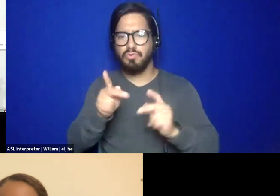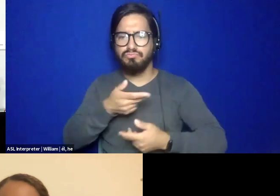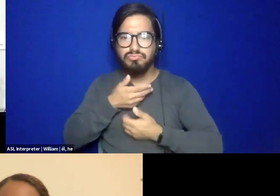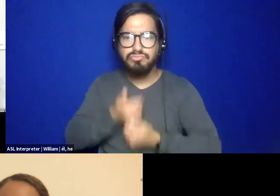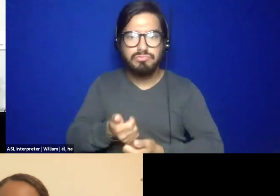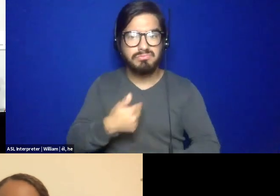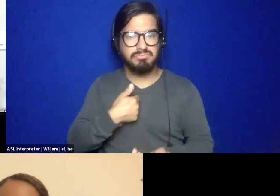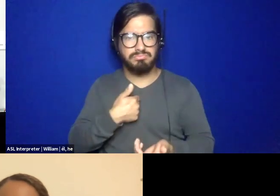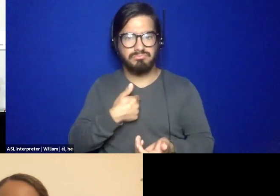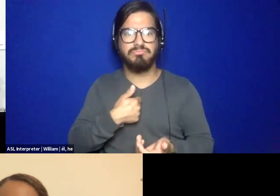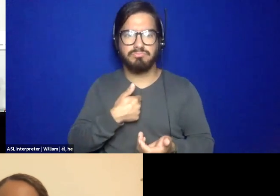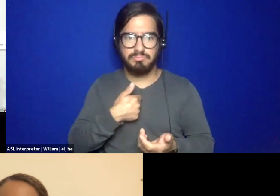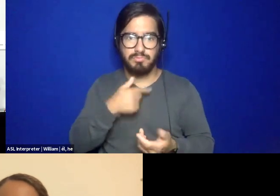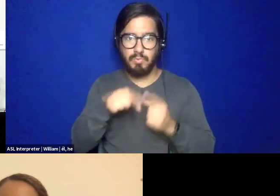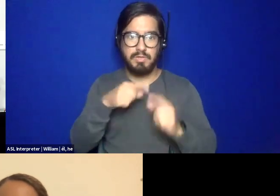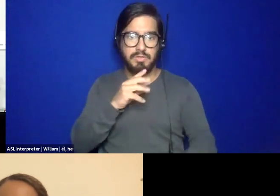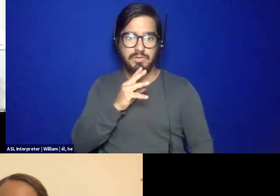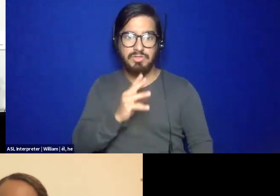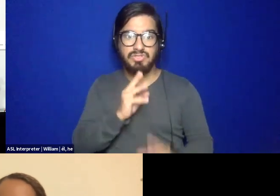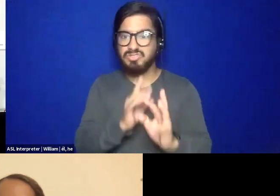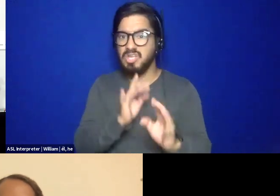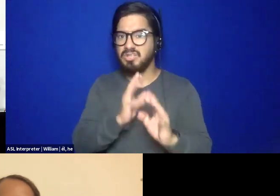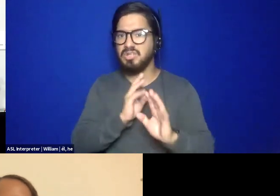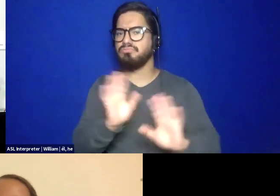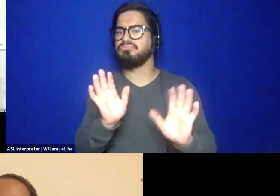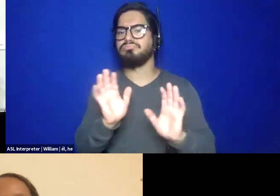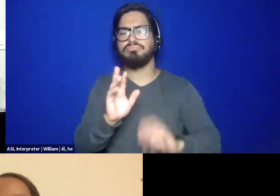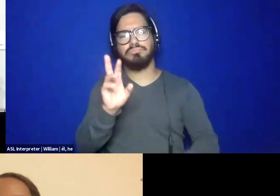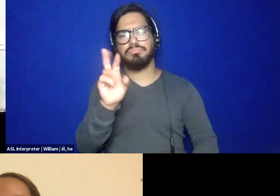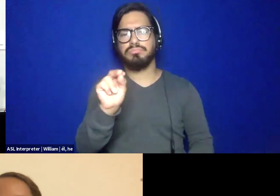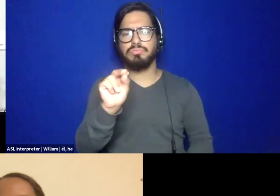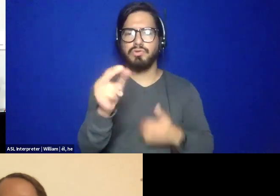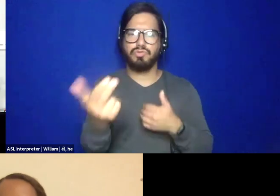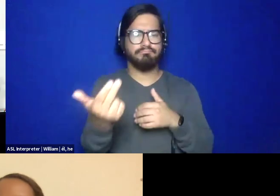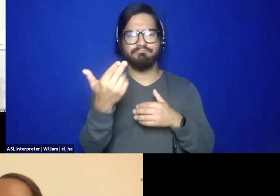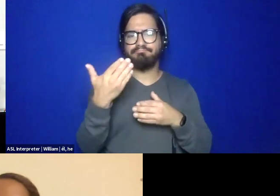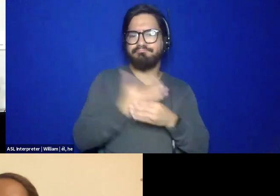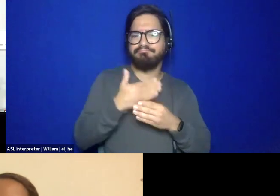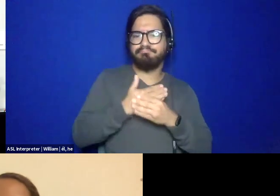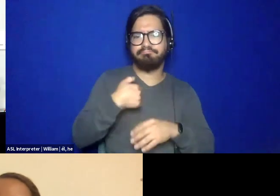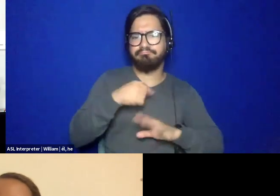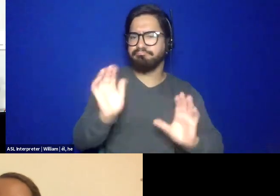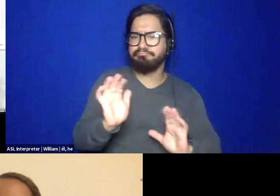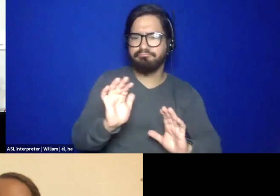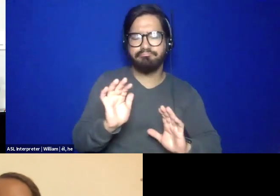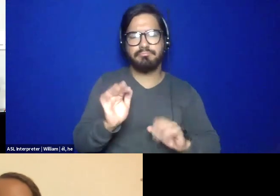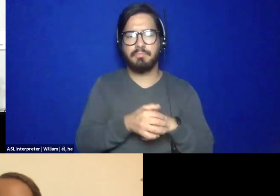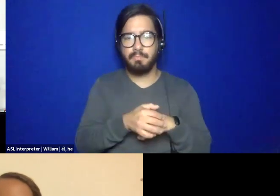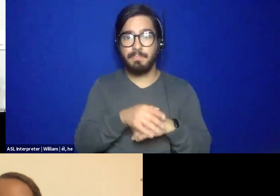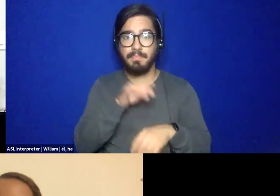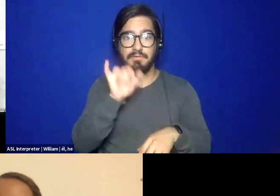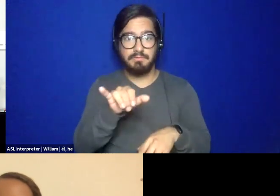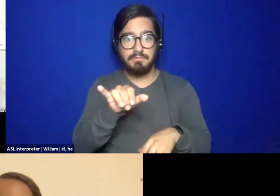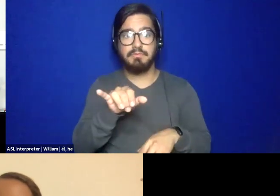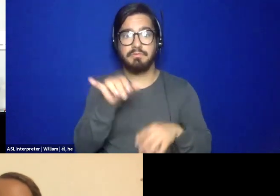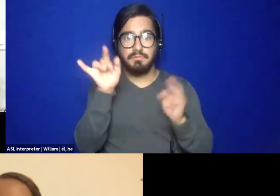you start talking, you're all up in my business and I'm not trying to give you that kind of business. So that's one of the things that, you know, I, while